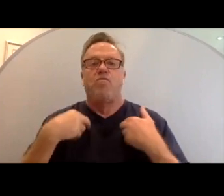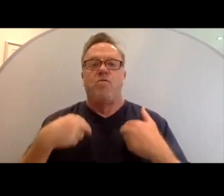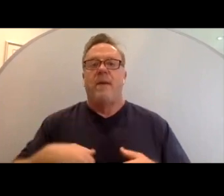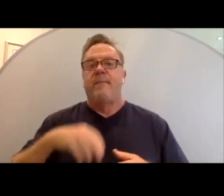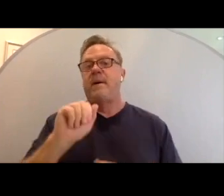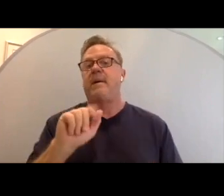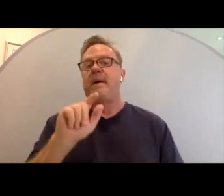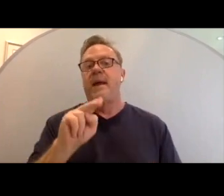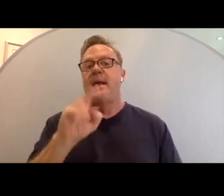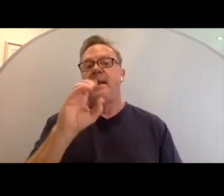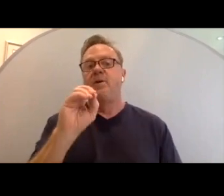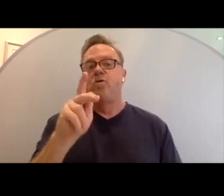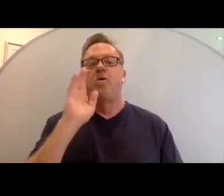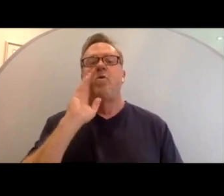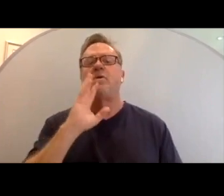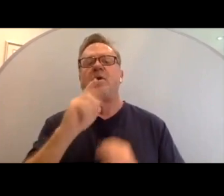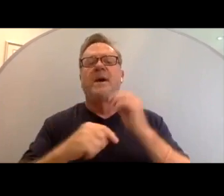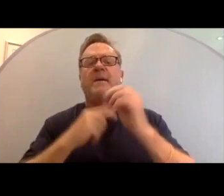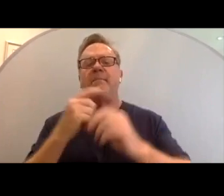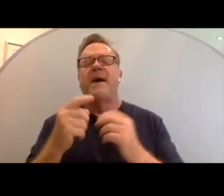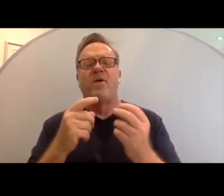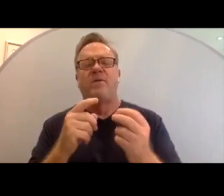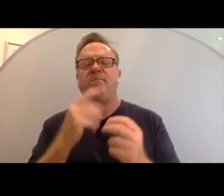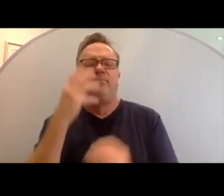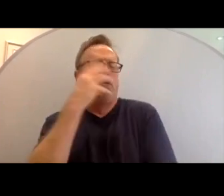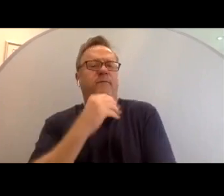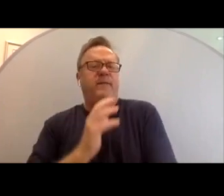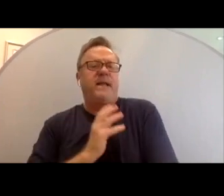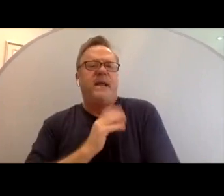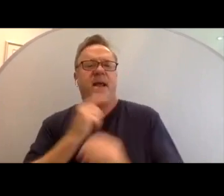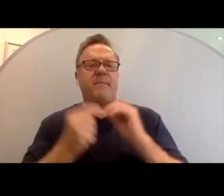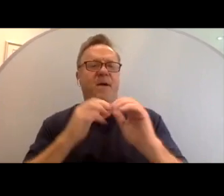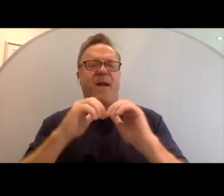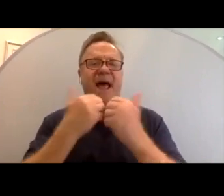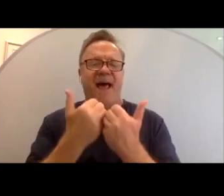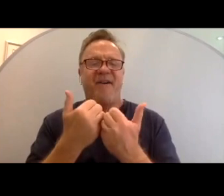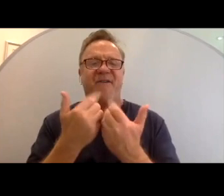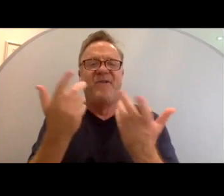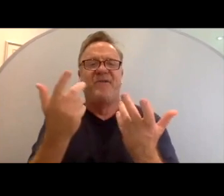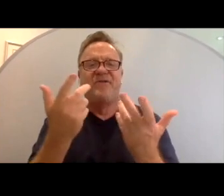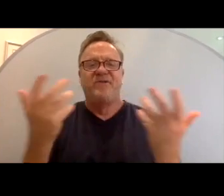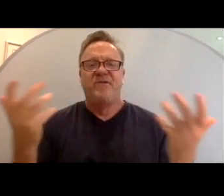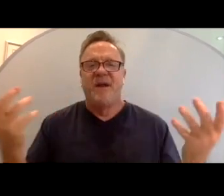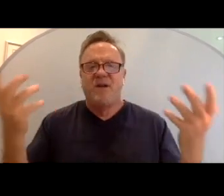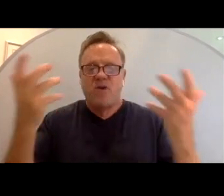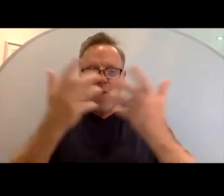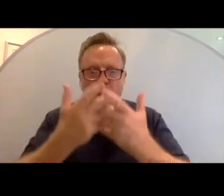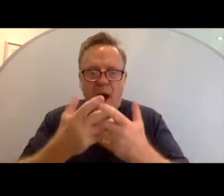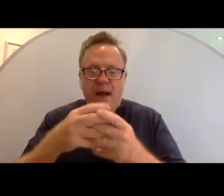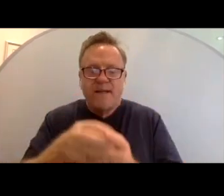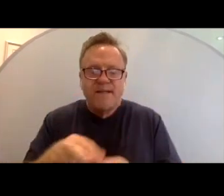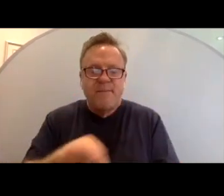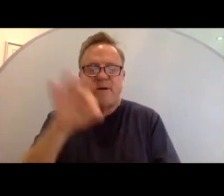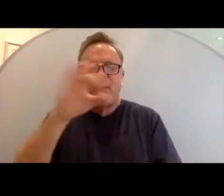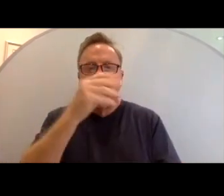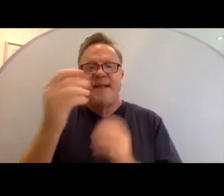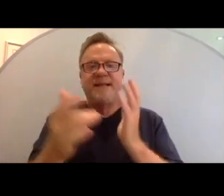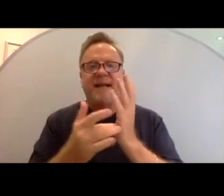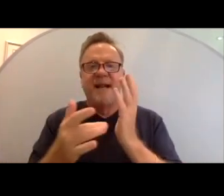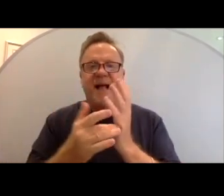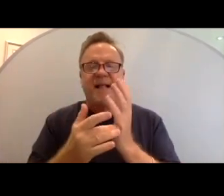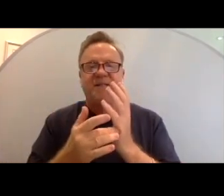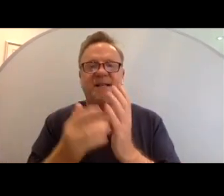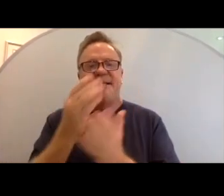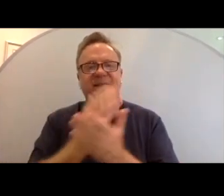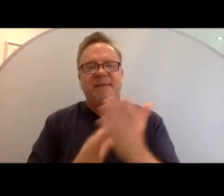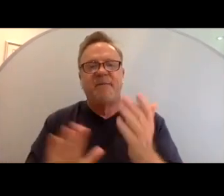Cook is going to speak very eloquently to how to entwine spirituality and technology and some of his